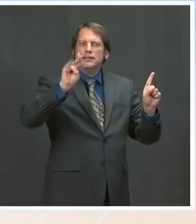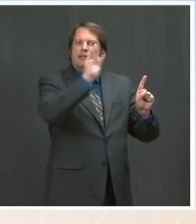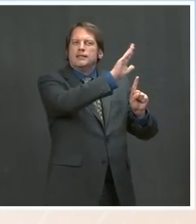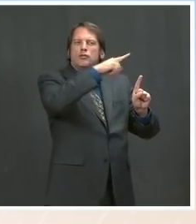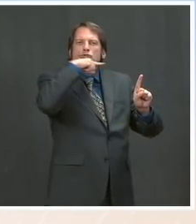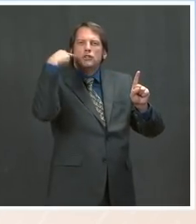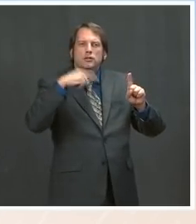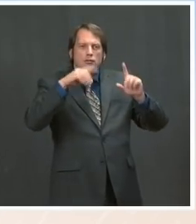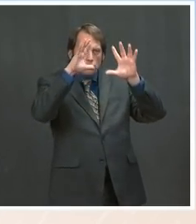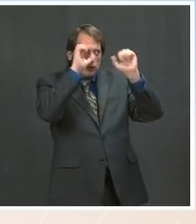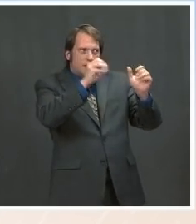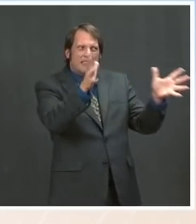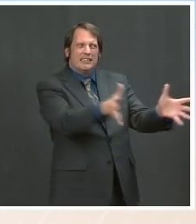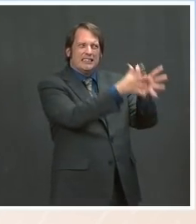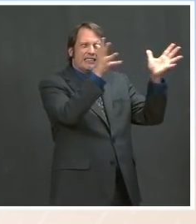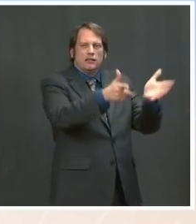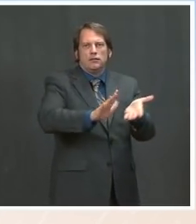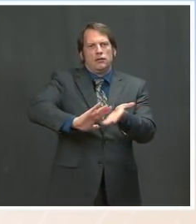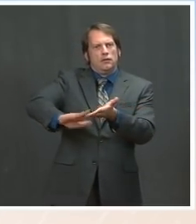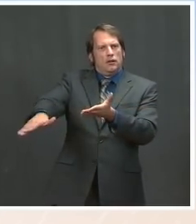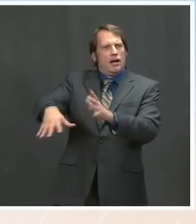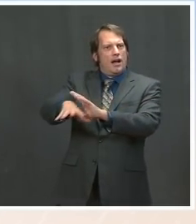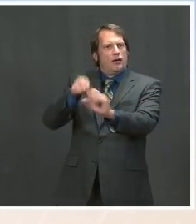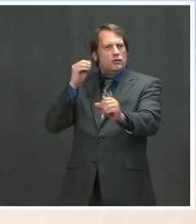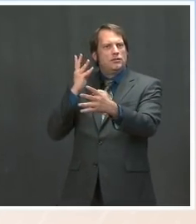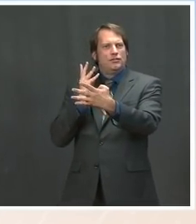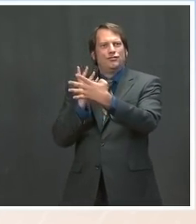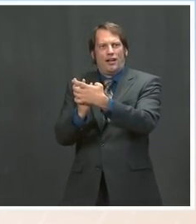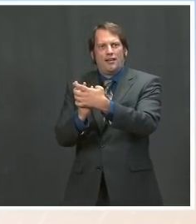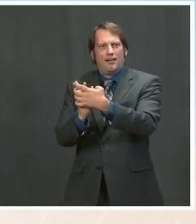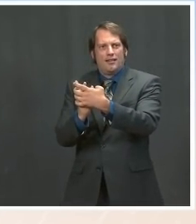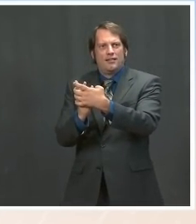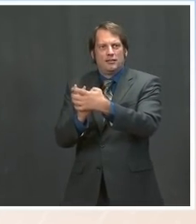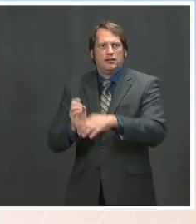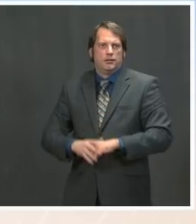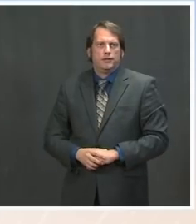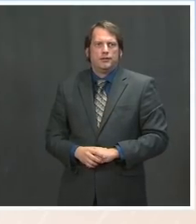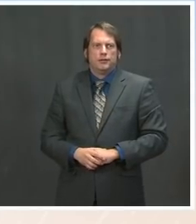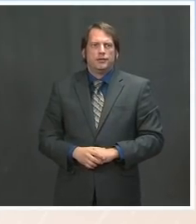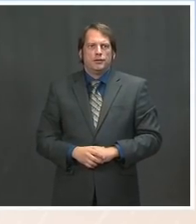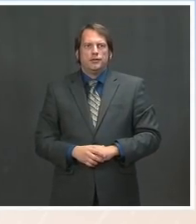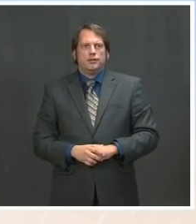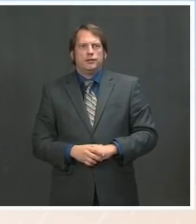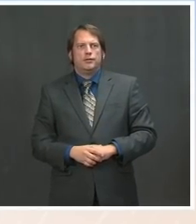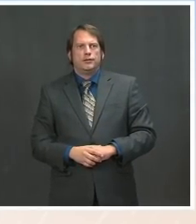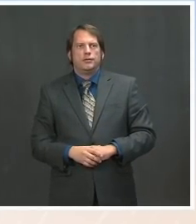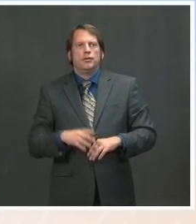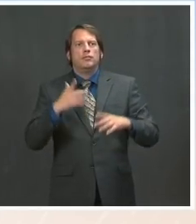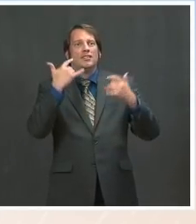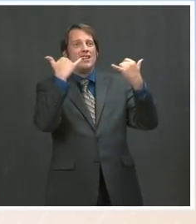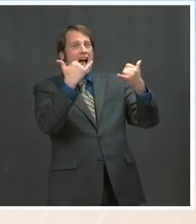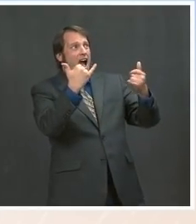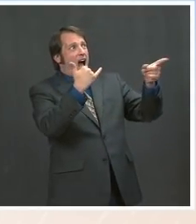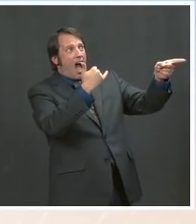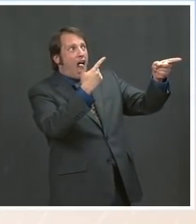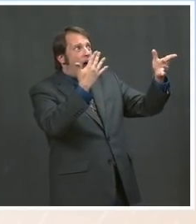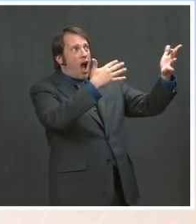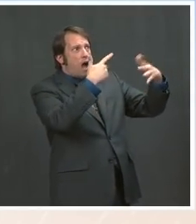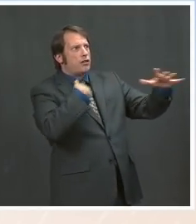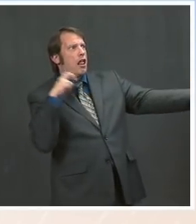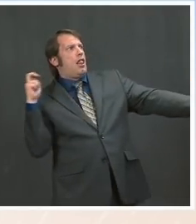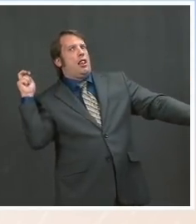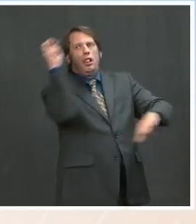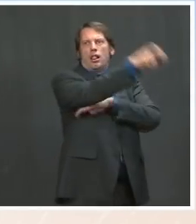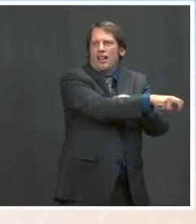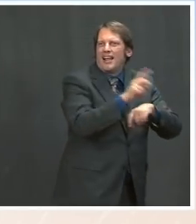treated humanely. And but I'm not going to get ahead of a horrible outcome like that. Go ahead. The I've got